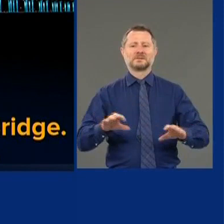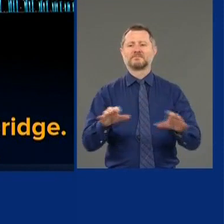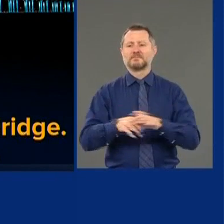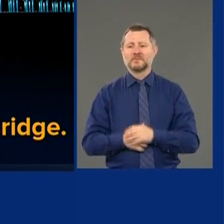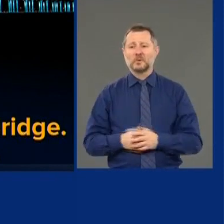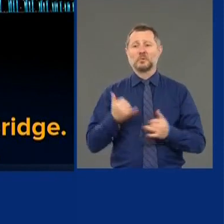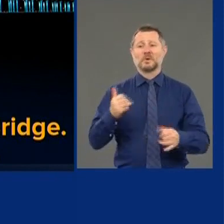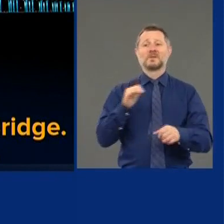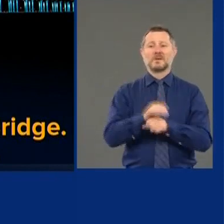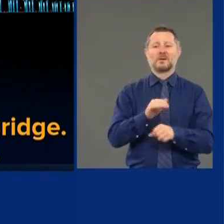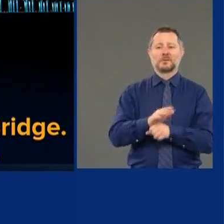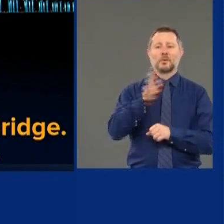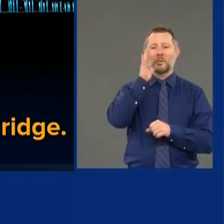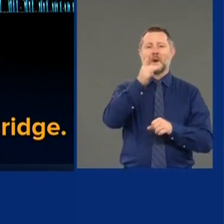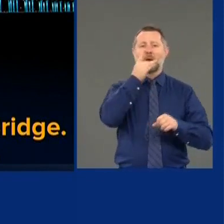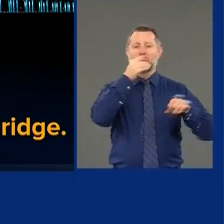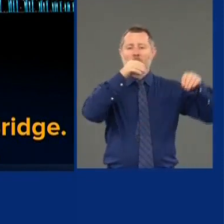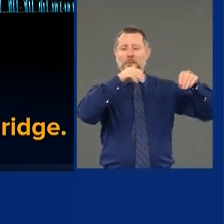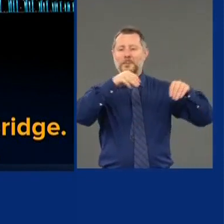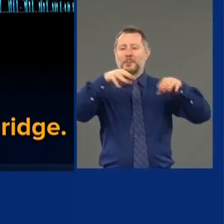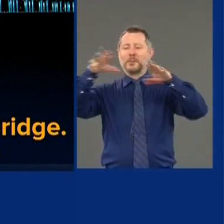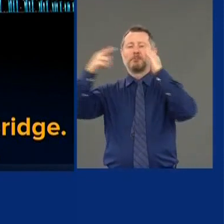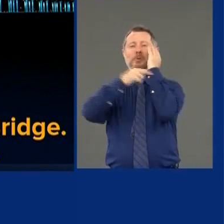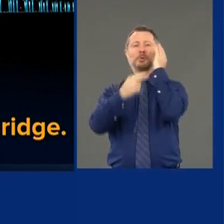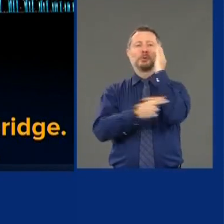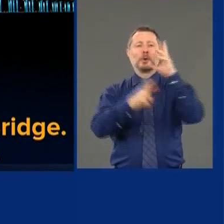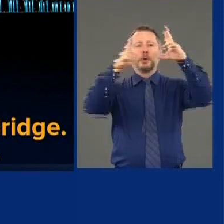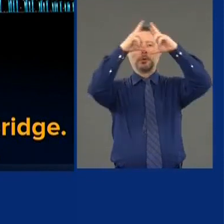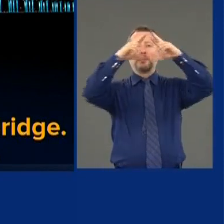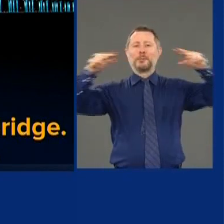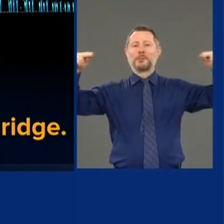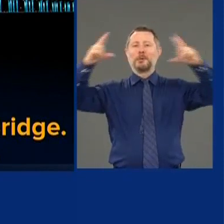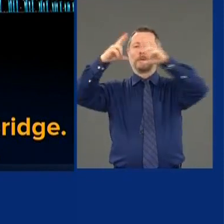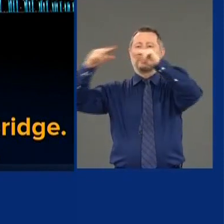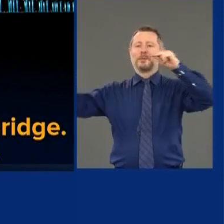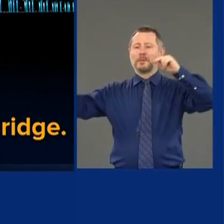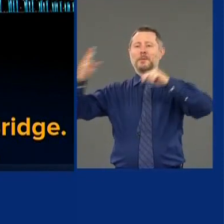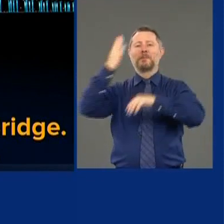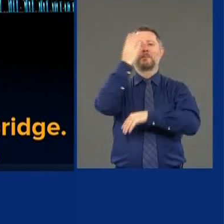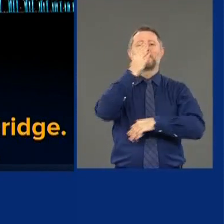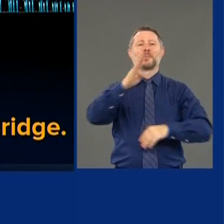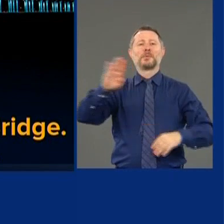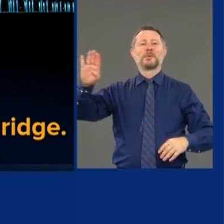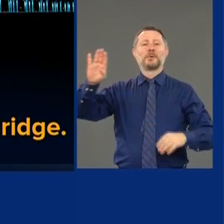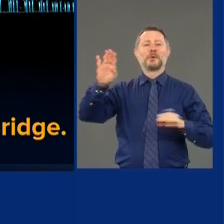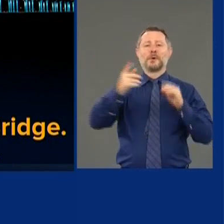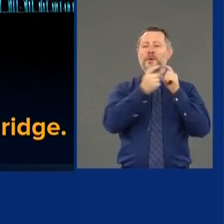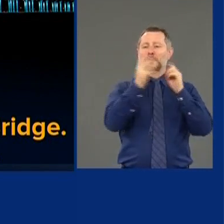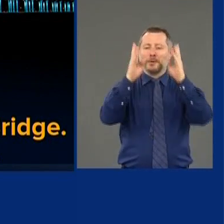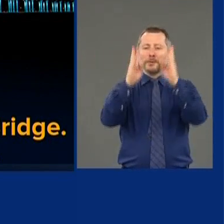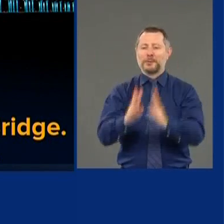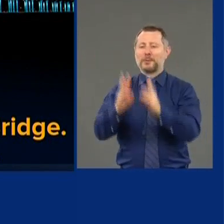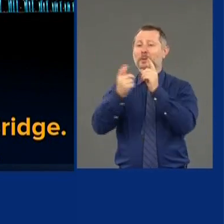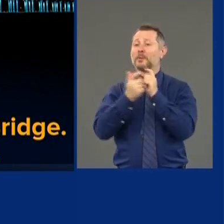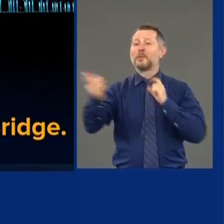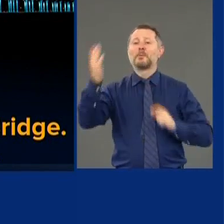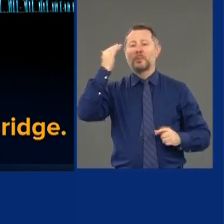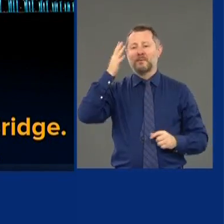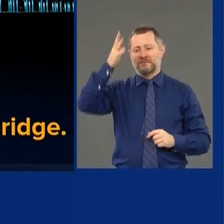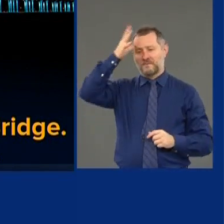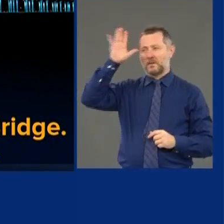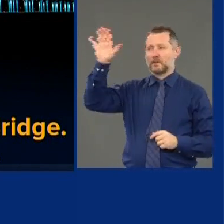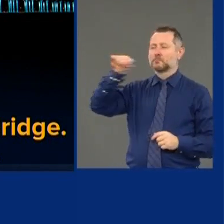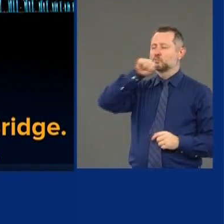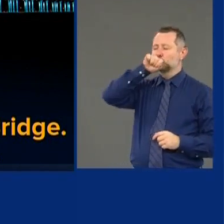Tonight we're going to illuminate the bridge in blue. Because blue is my father's favorite color.